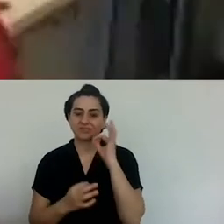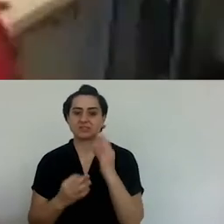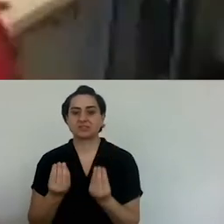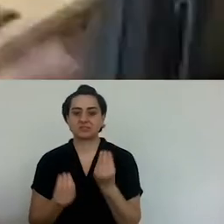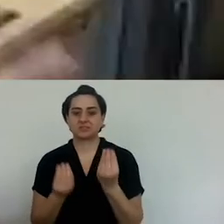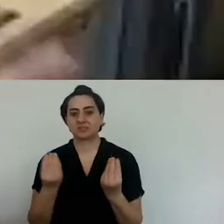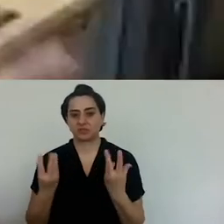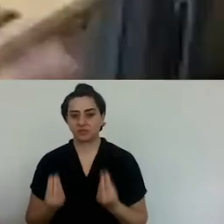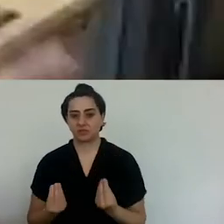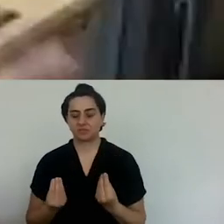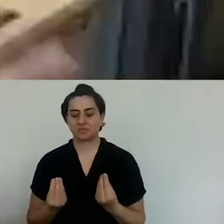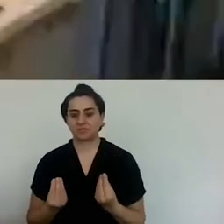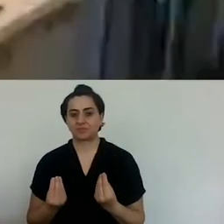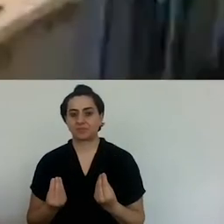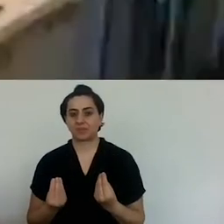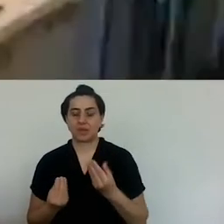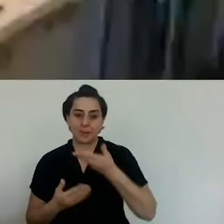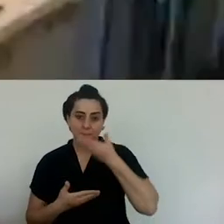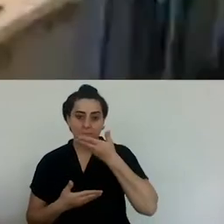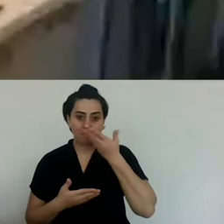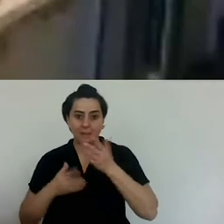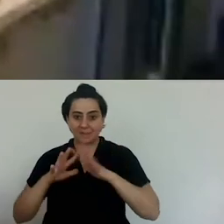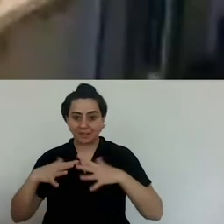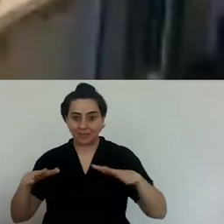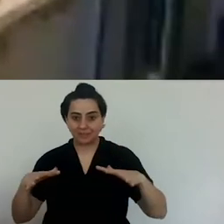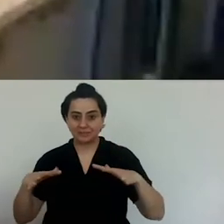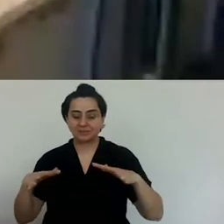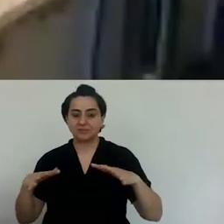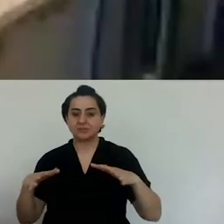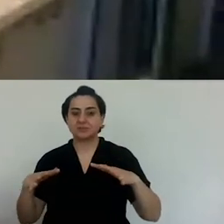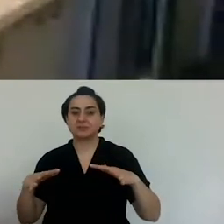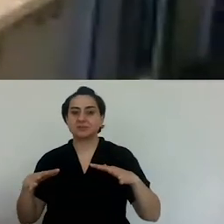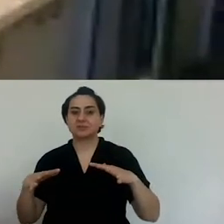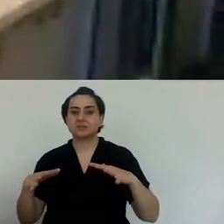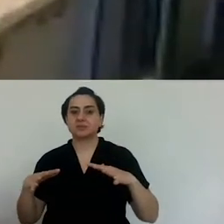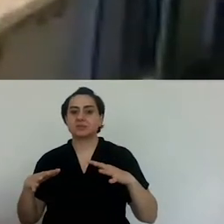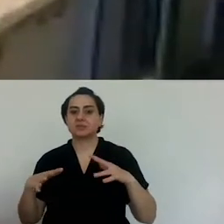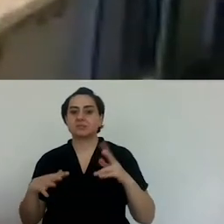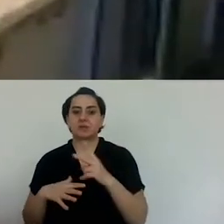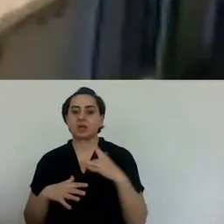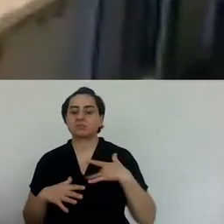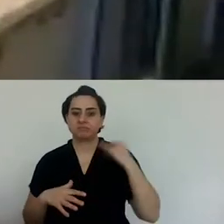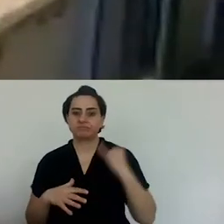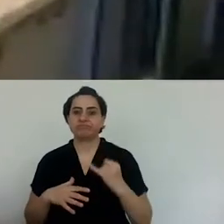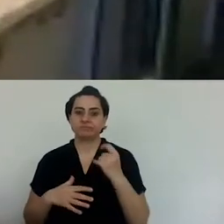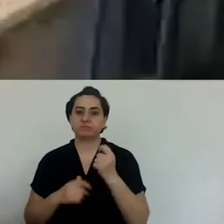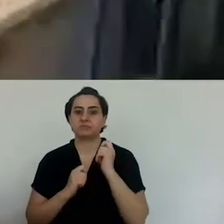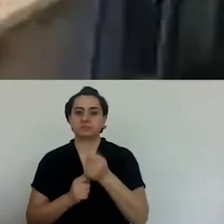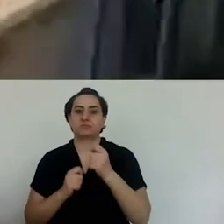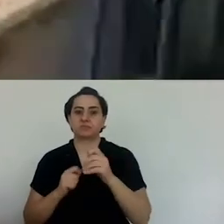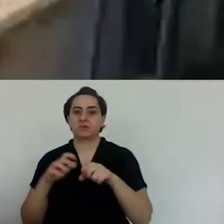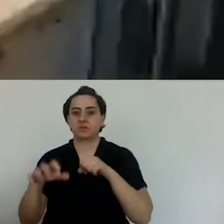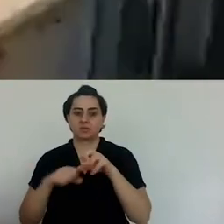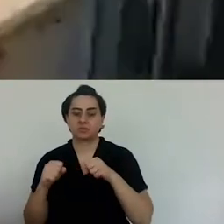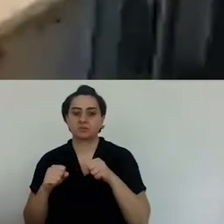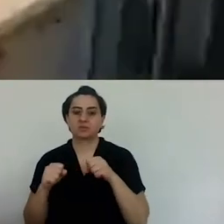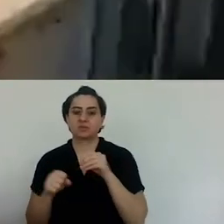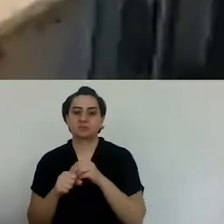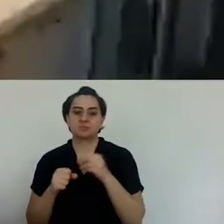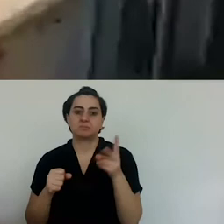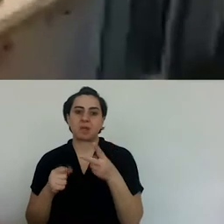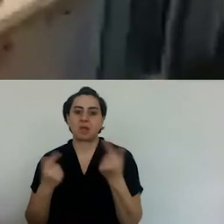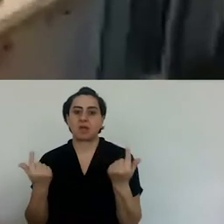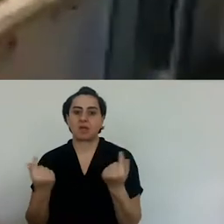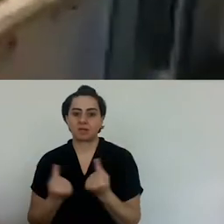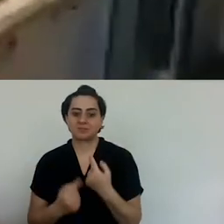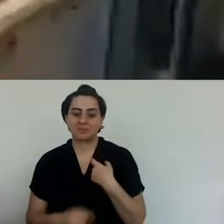Fishermen have reached new dimensions. Fishing activities reached new dimensions and marmara was used so